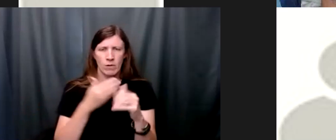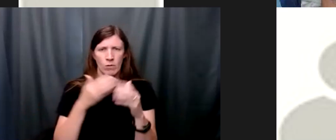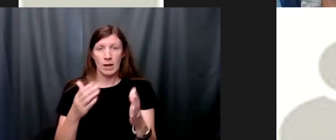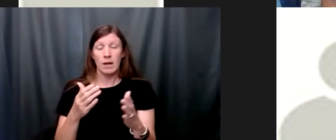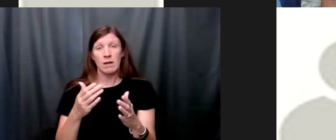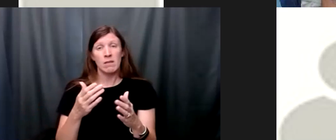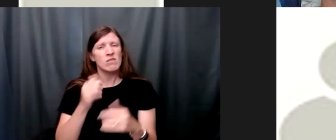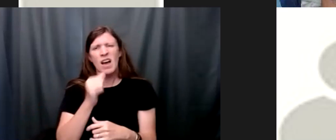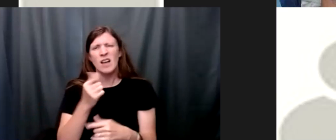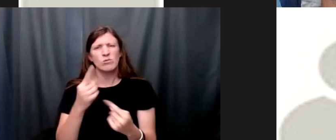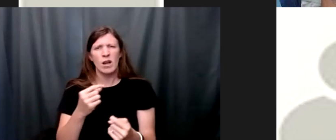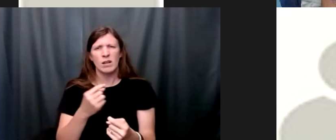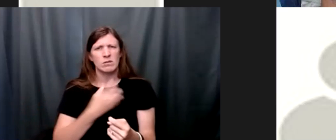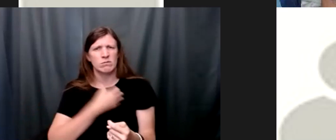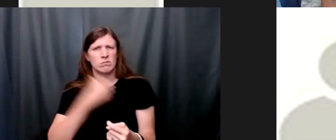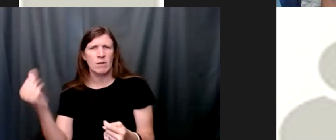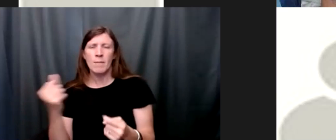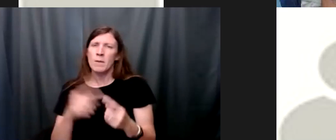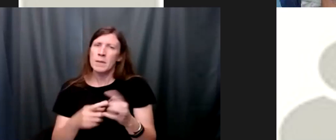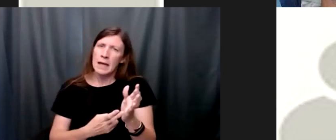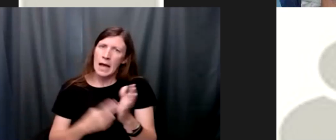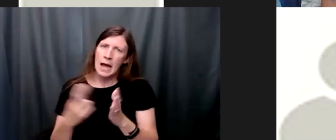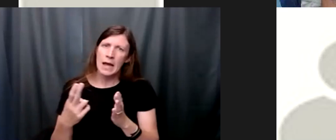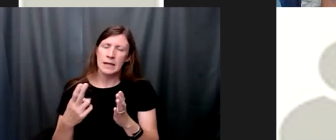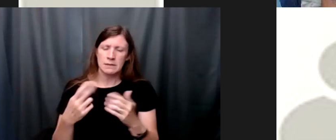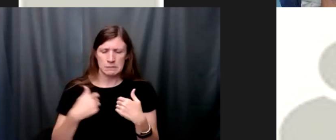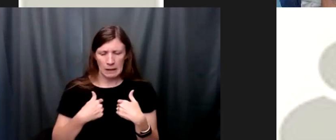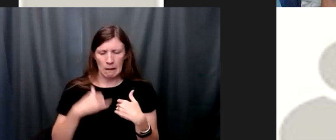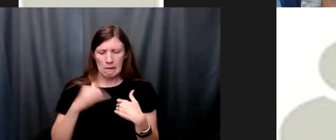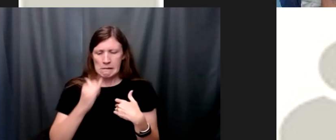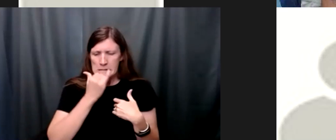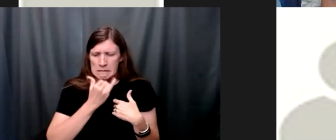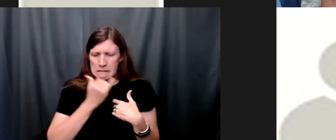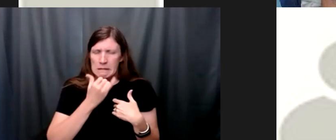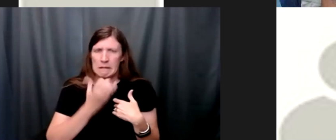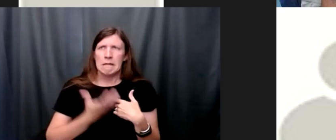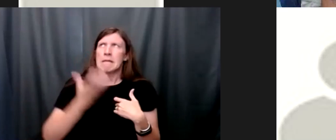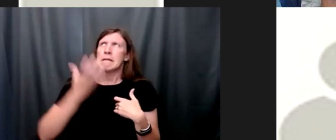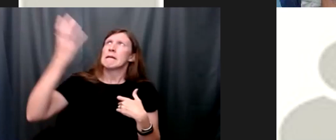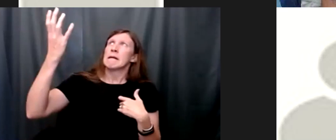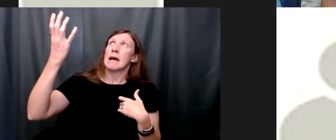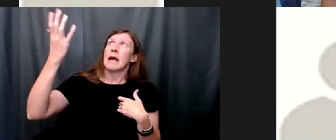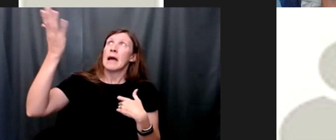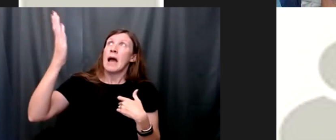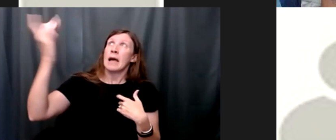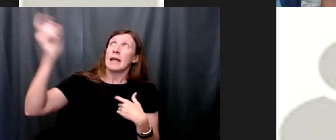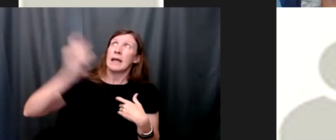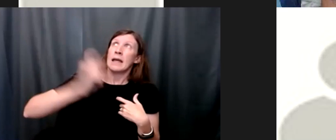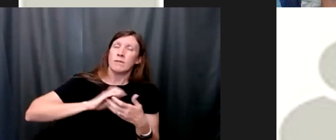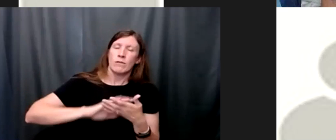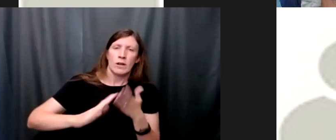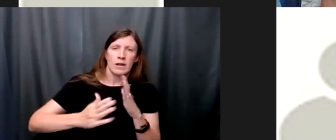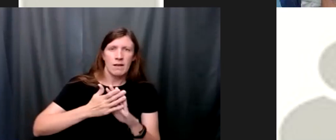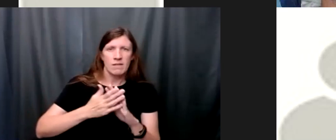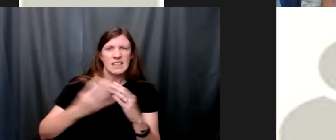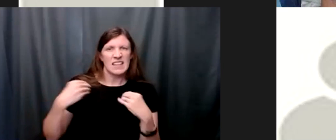generations before them and even their nation and god forgives and he brings healing to move us forward or this one